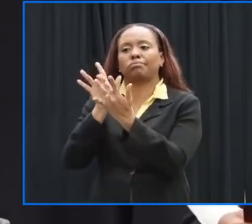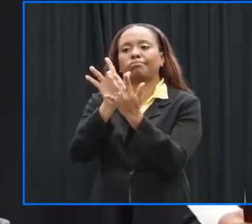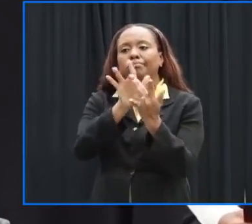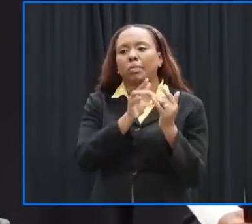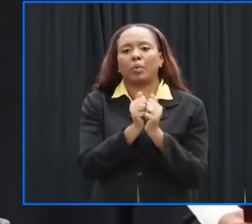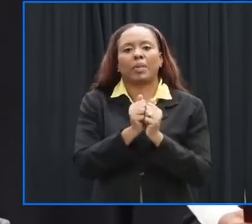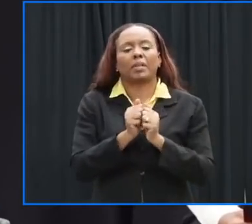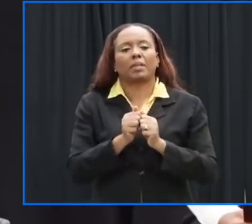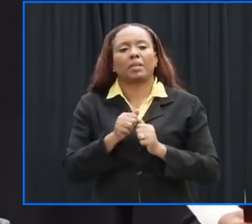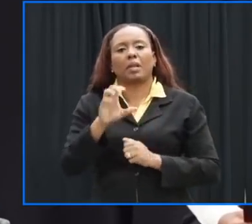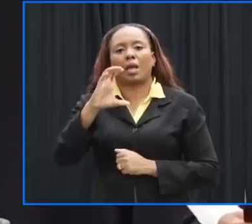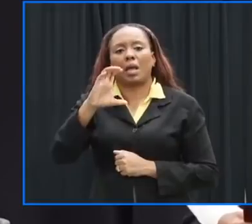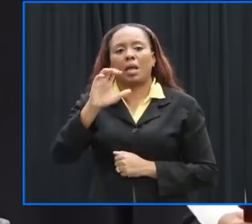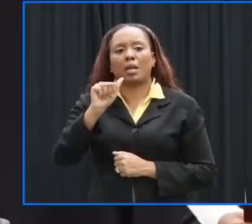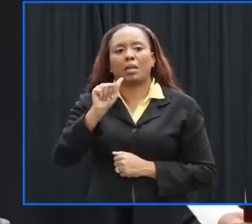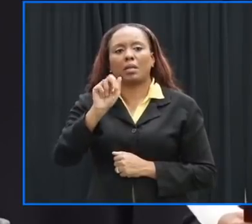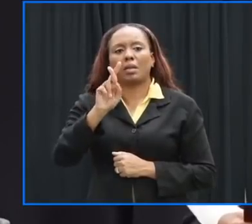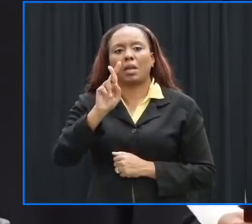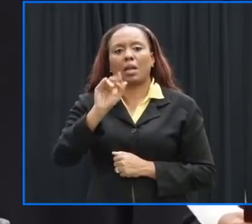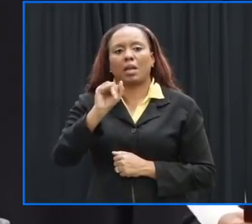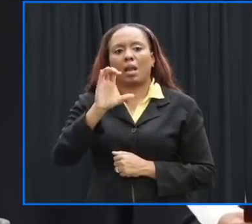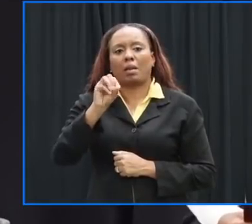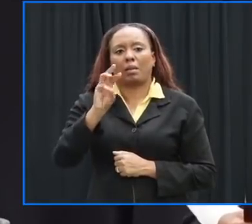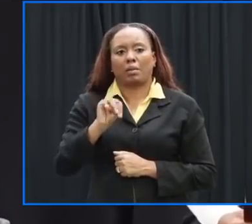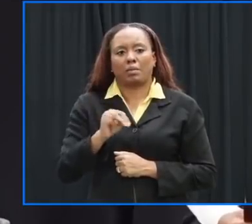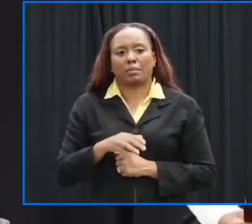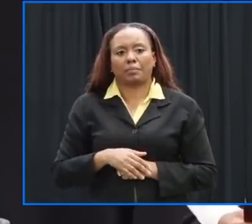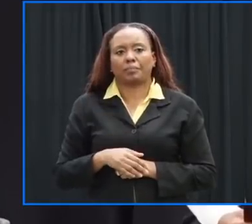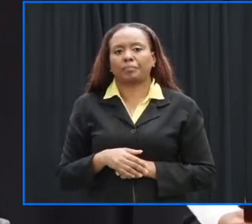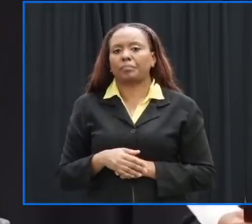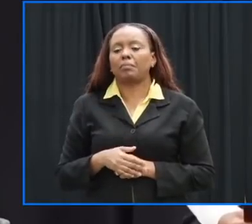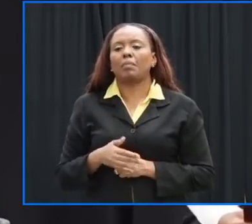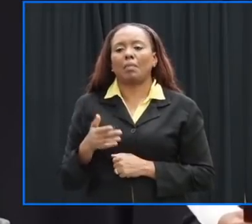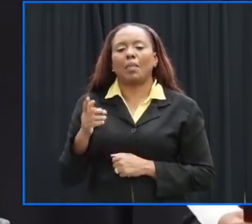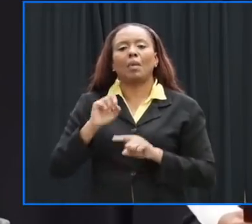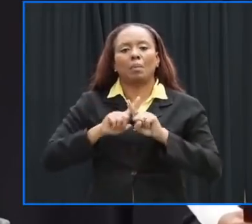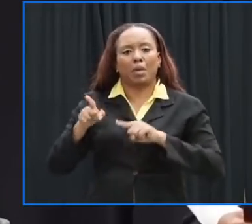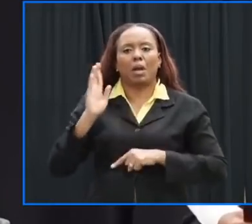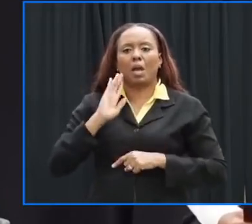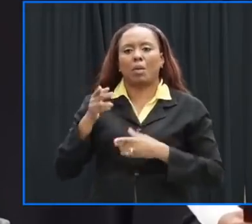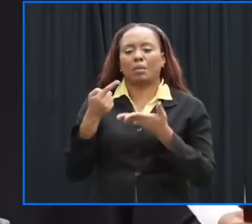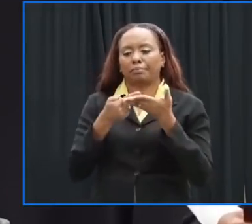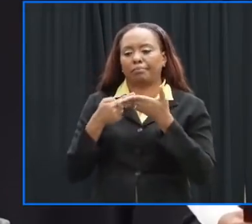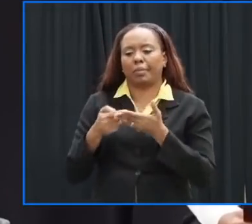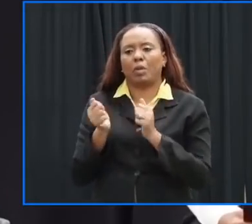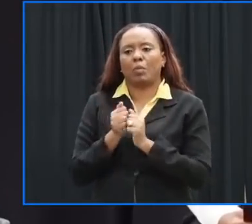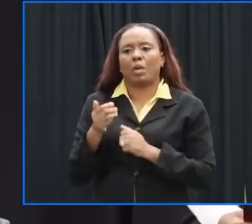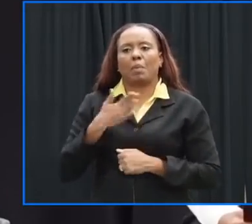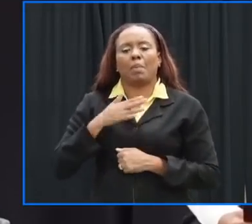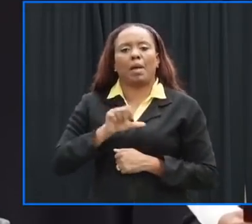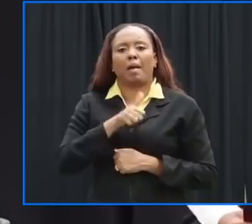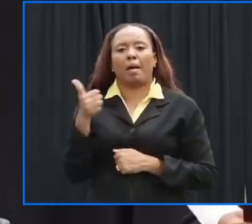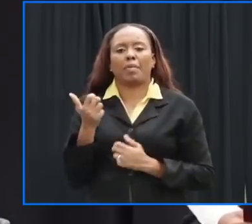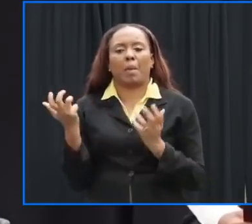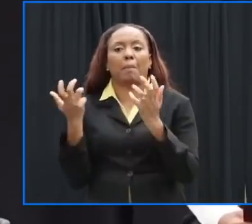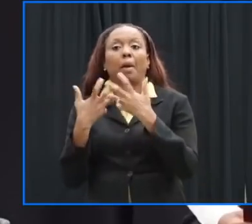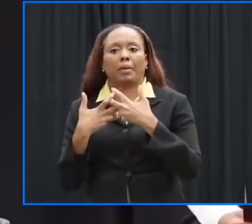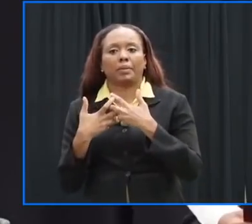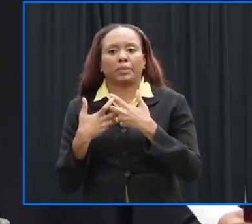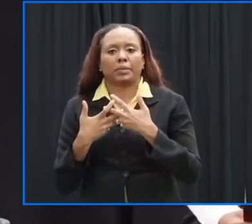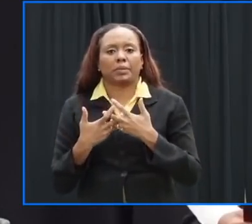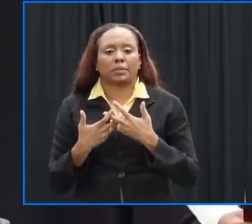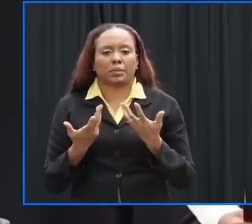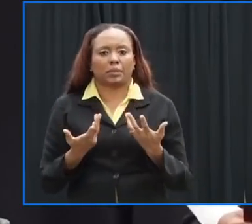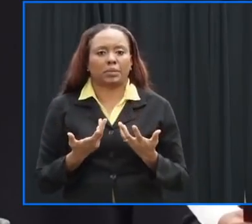the others know once i've had the opportunity to talk to my colleagues um and to let you know which country in the event